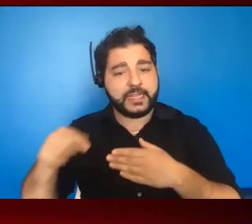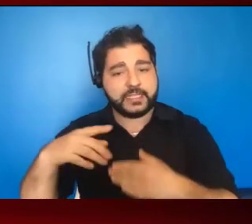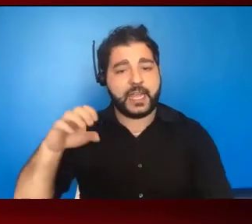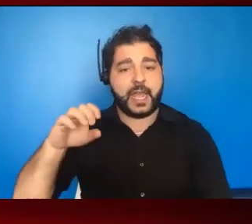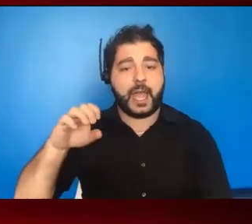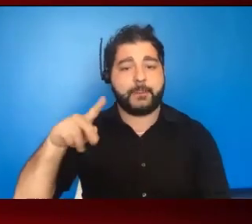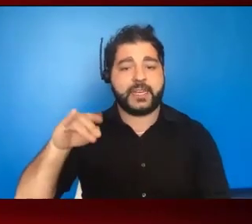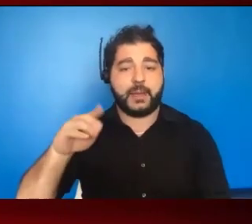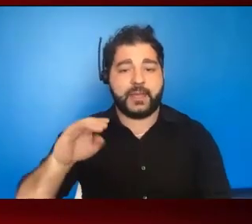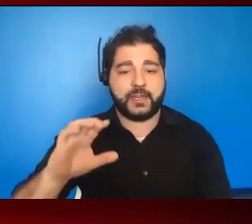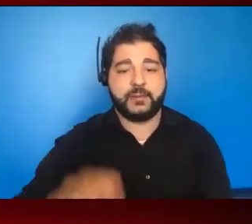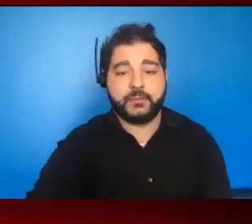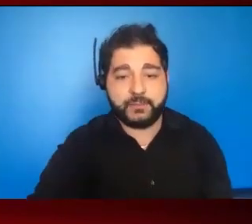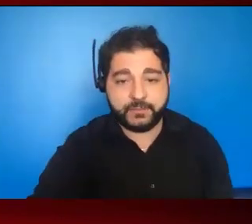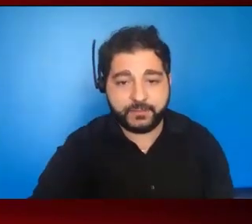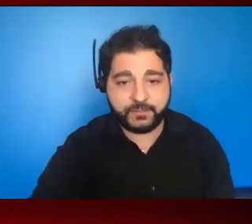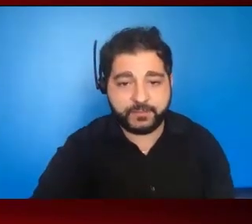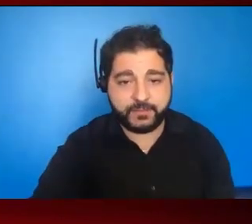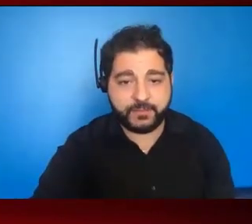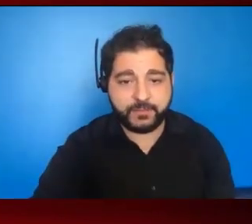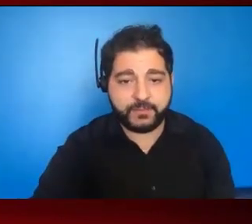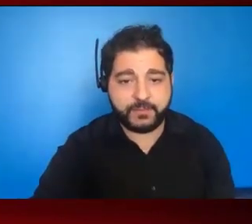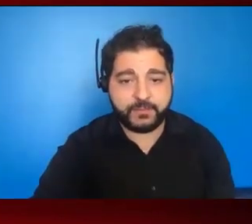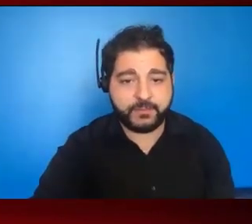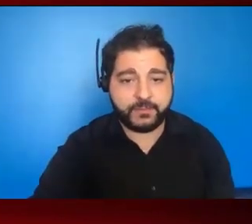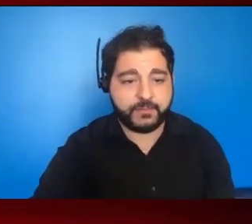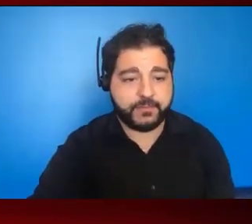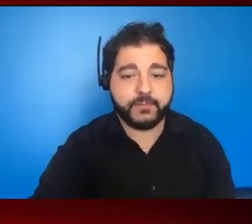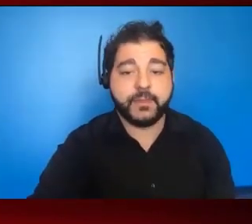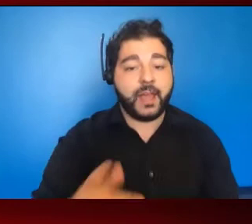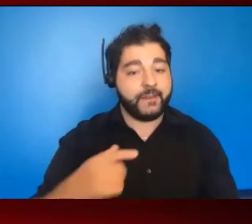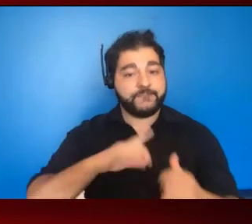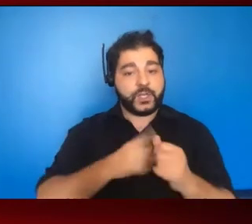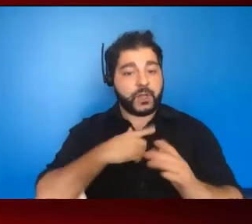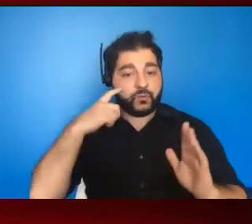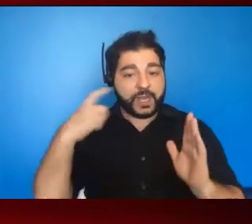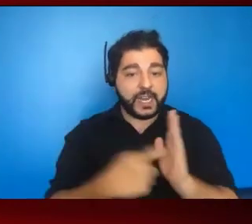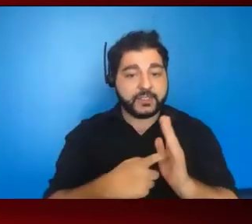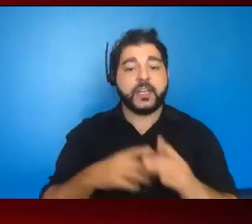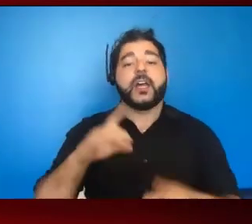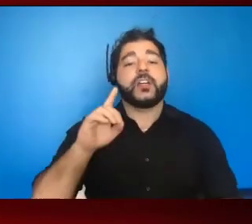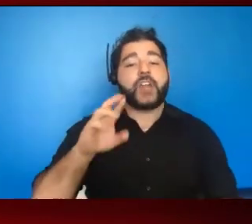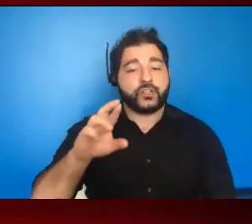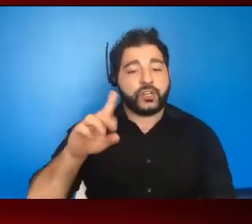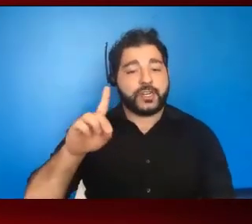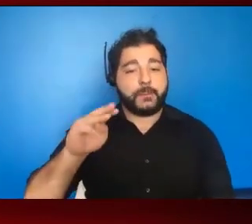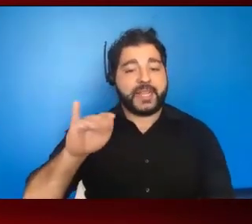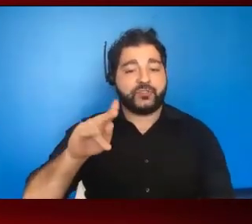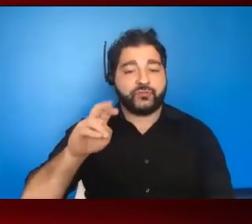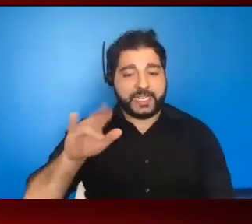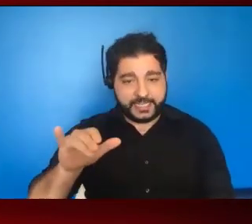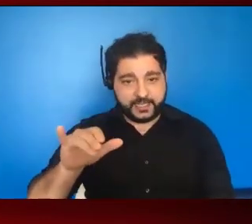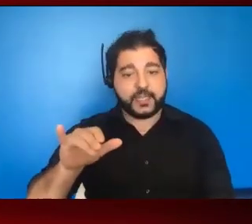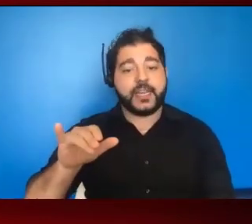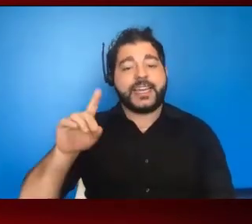Without further ado, I'd like to welcome one of our own, a star in the community, Dr. Dimitri Daskalakis, the new CDC director